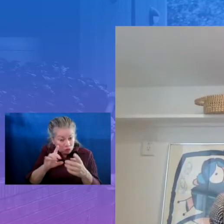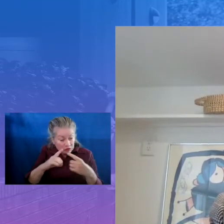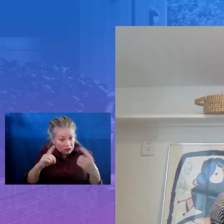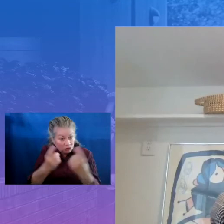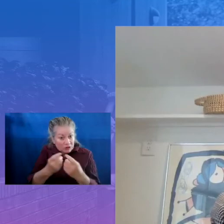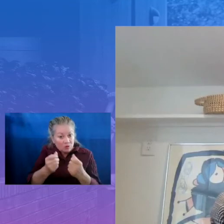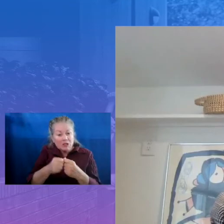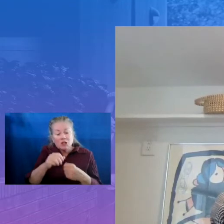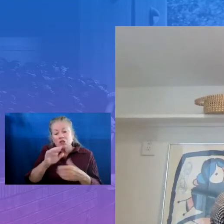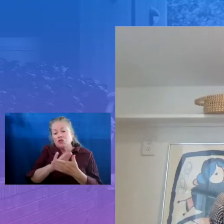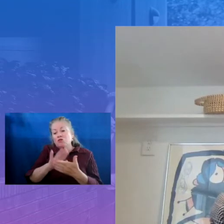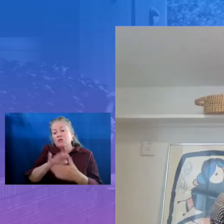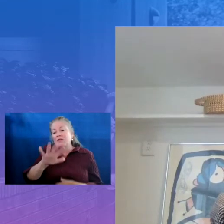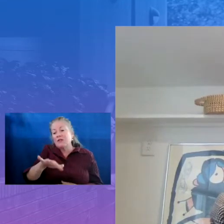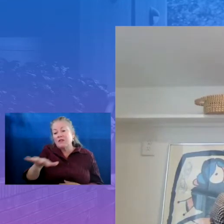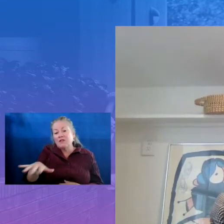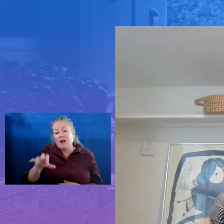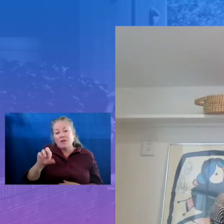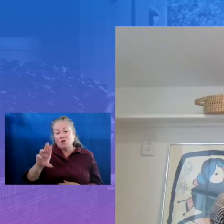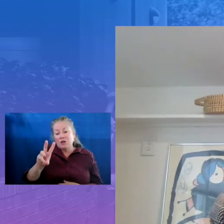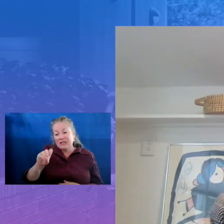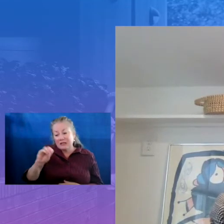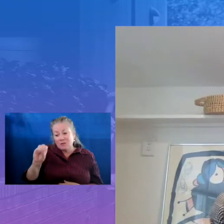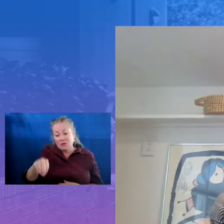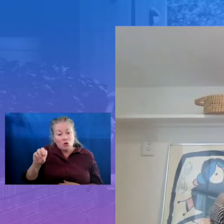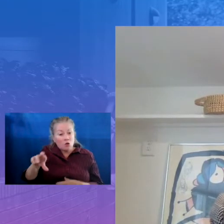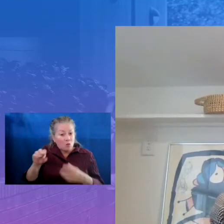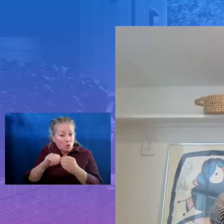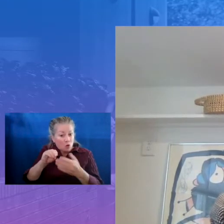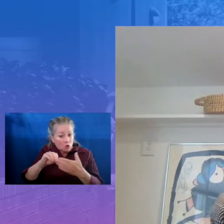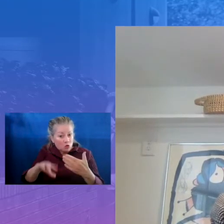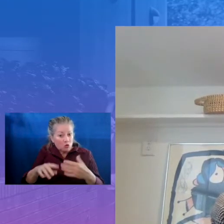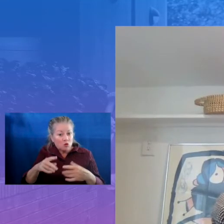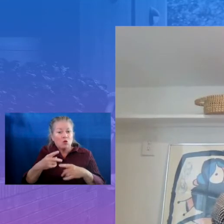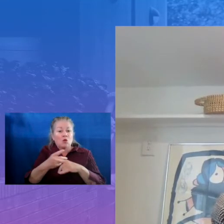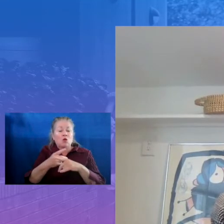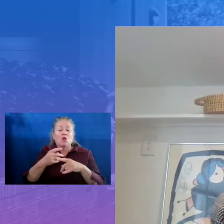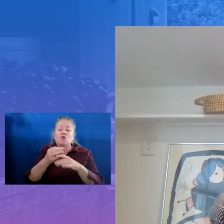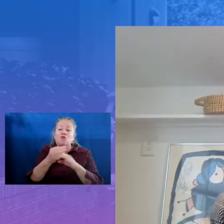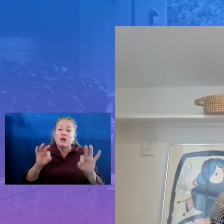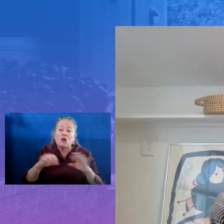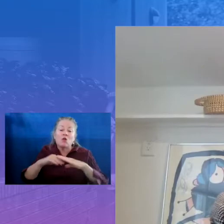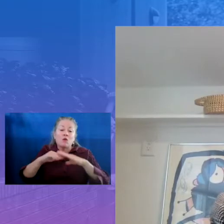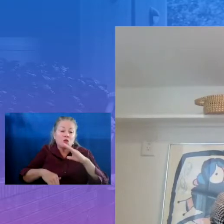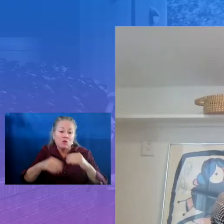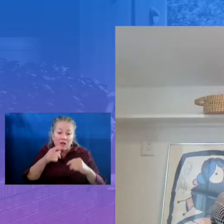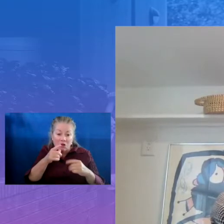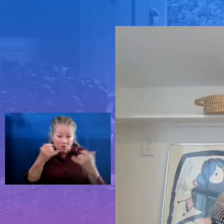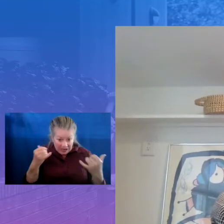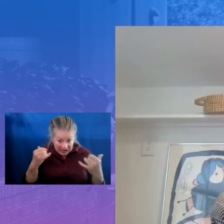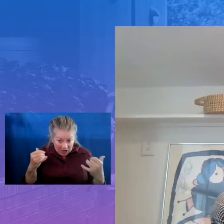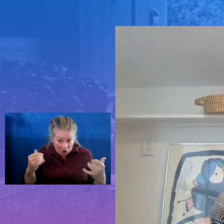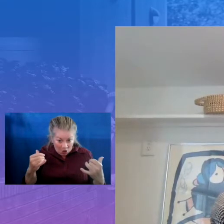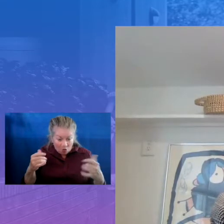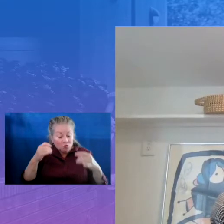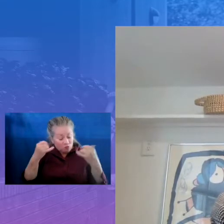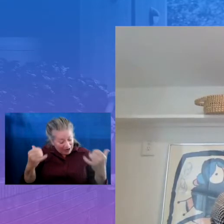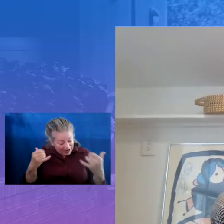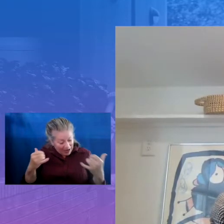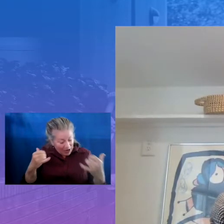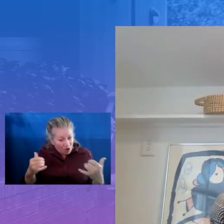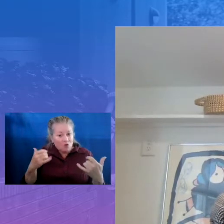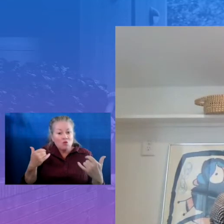or more students on free or reduced lunch, right now, right now, you have sitting in your district account